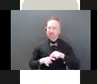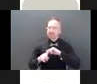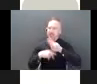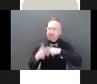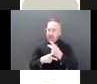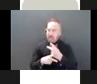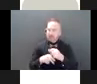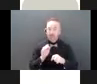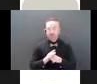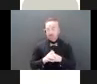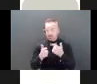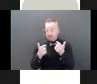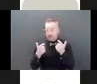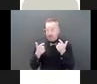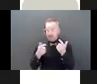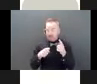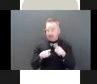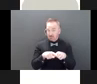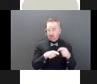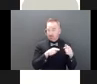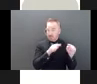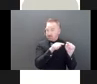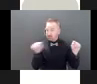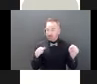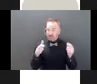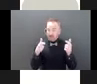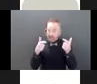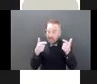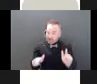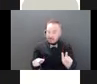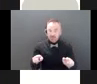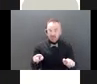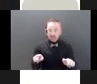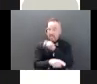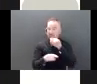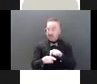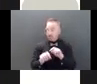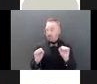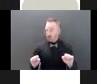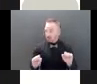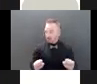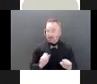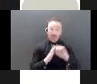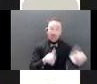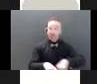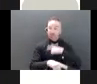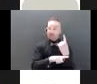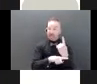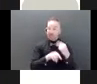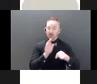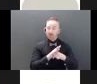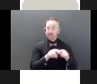forms of abuse may happen at the same time. So for our purposes today, we're going to focus on just financial abuse.